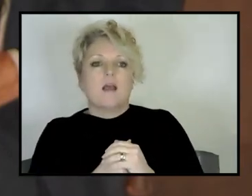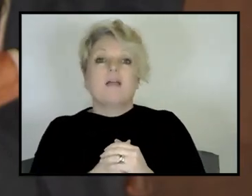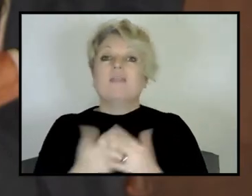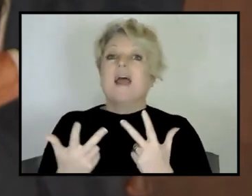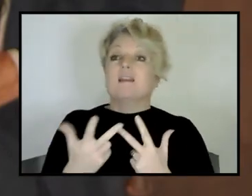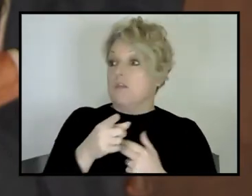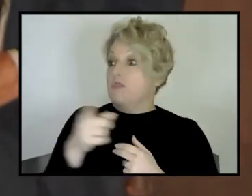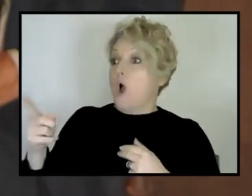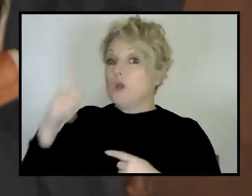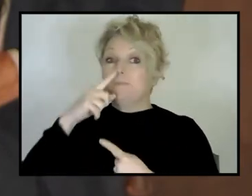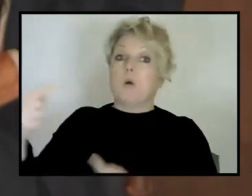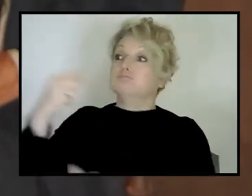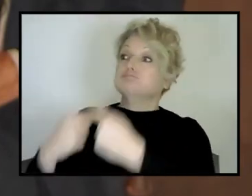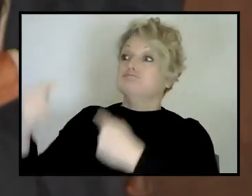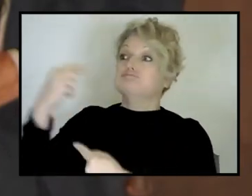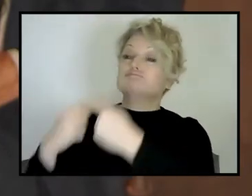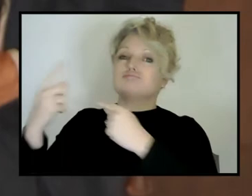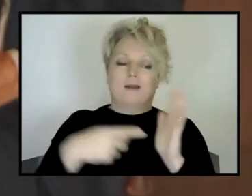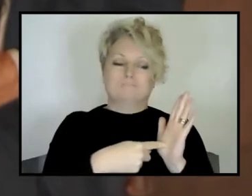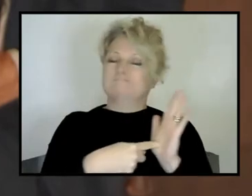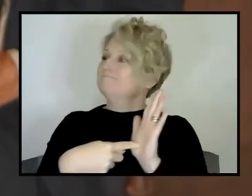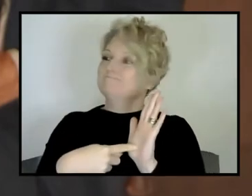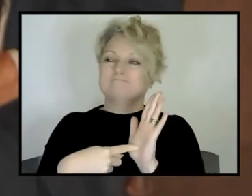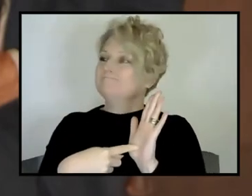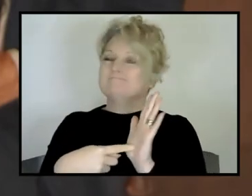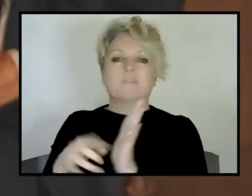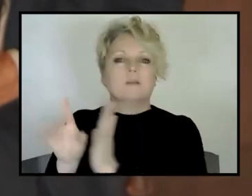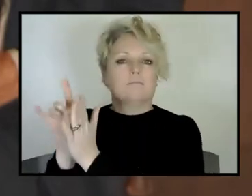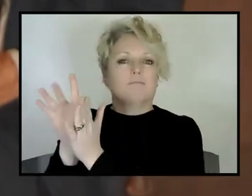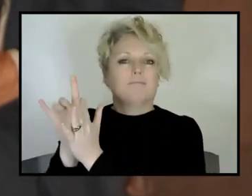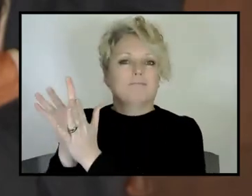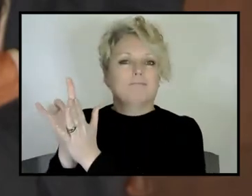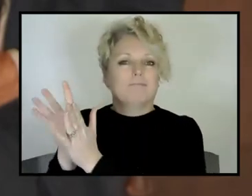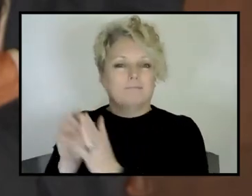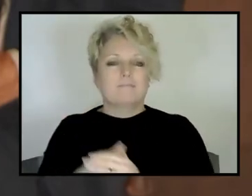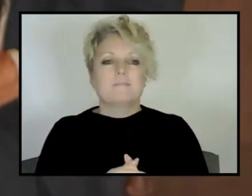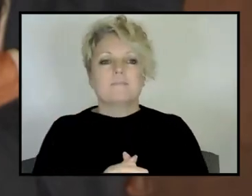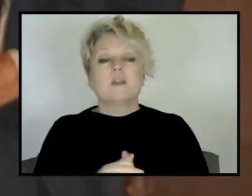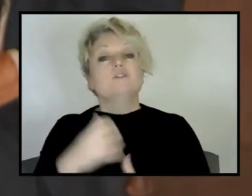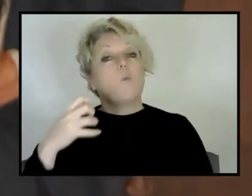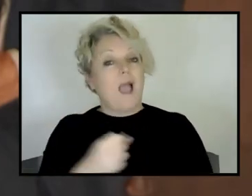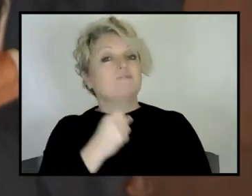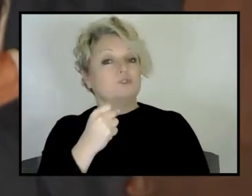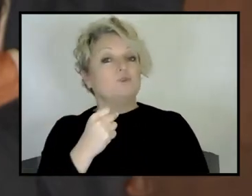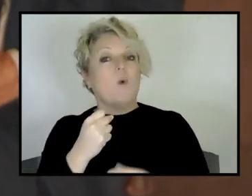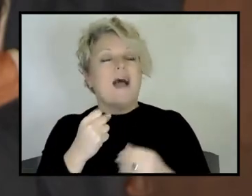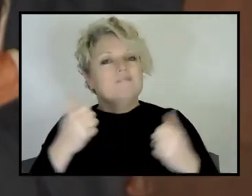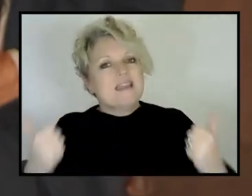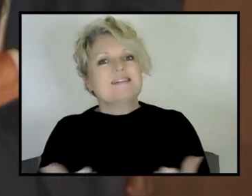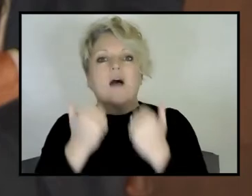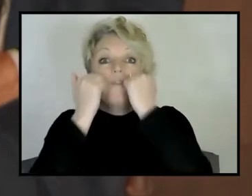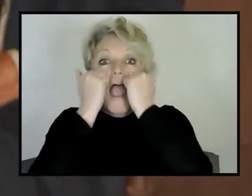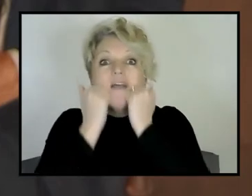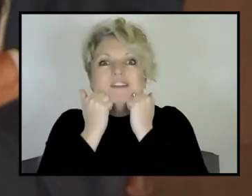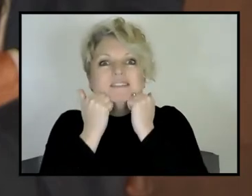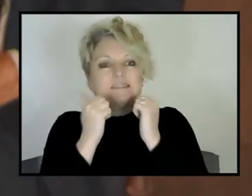off the problems with the model start to go away. So we, so we have to, um, have a body of evidence to support it, especially